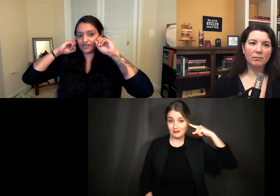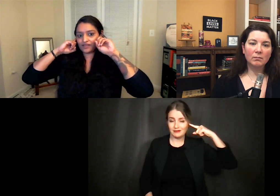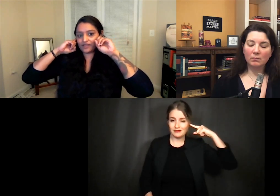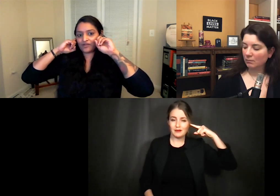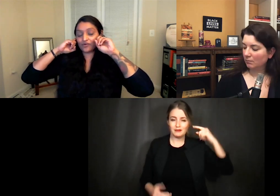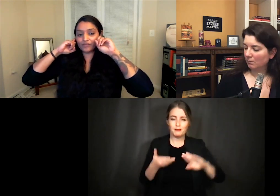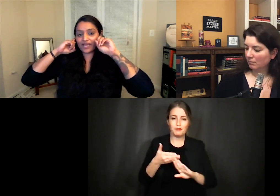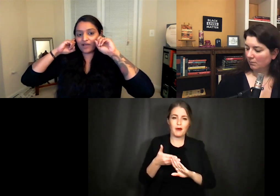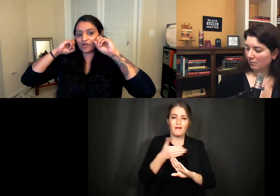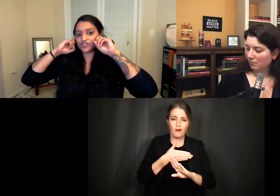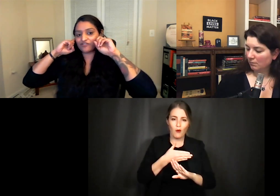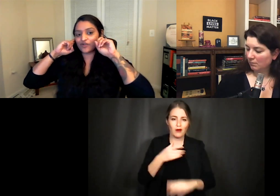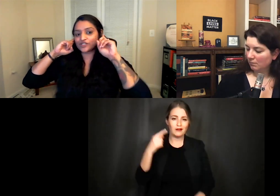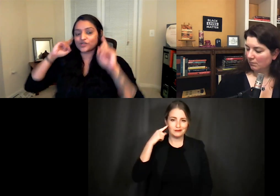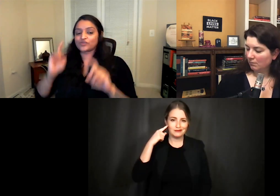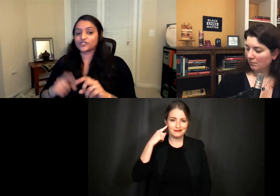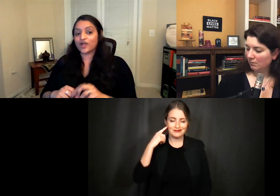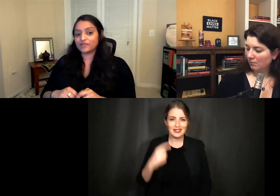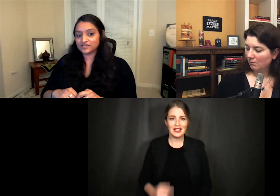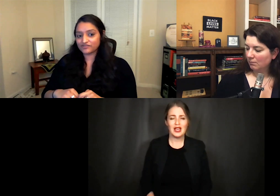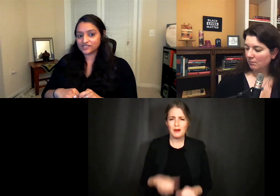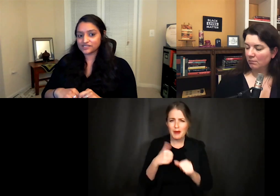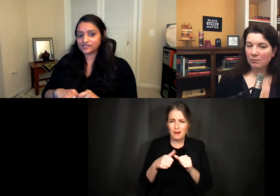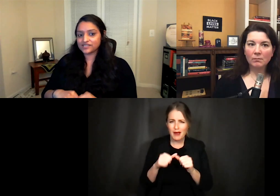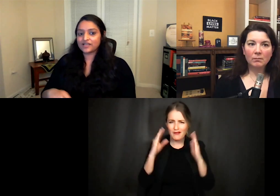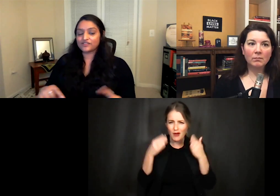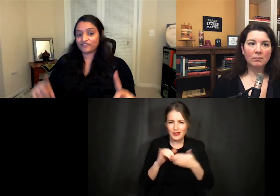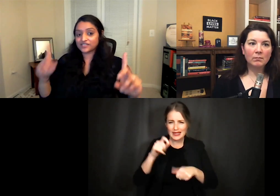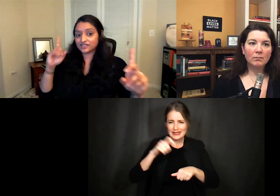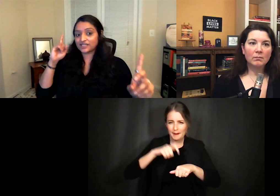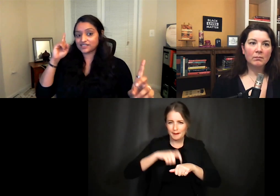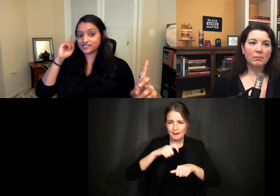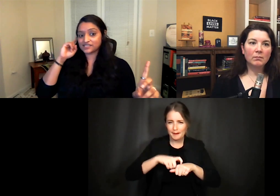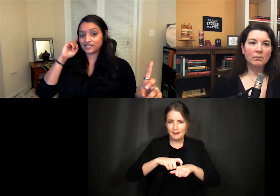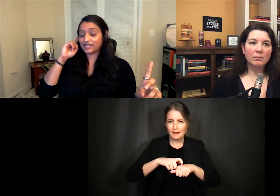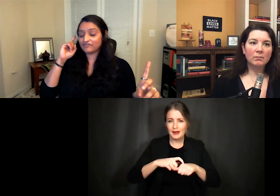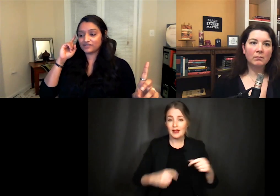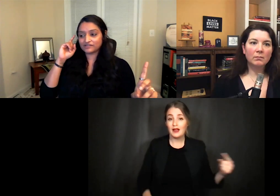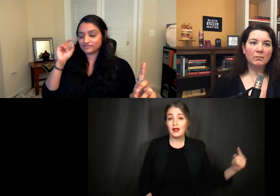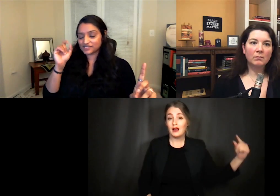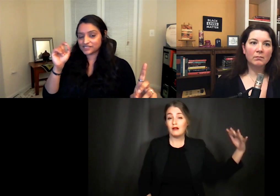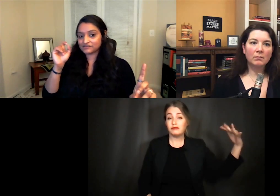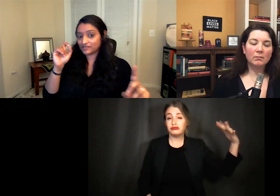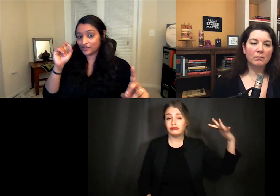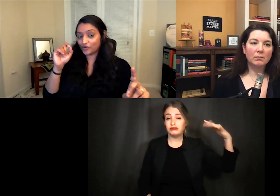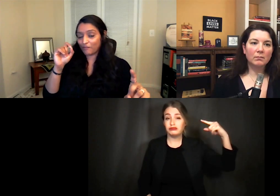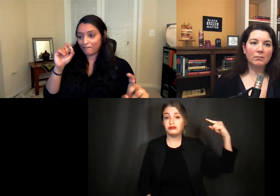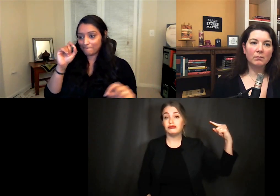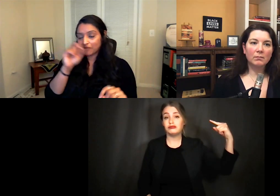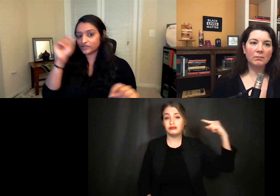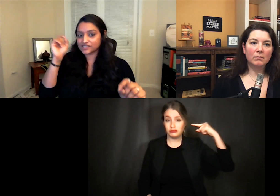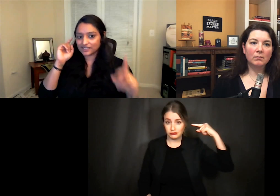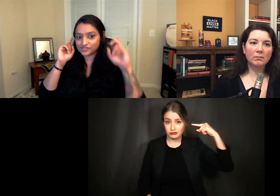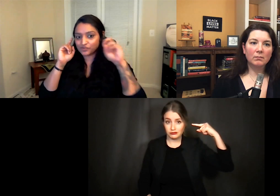remember how much i focused on the timing differences the fact that it hits this ear even you know